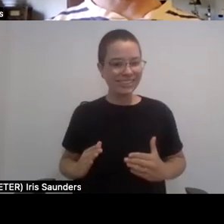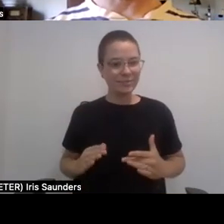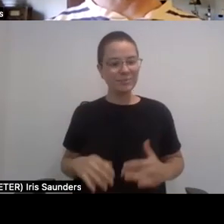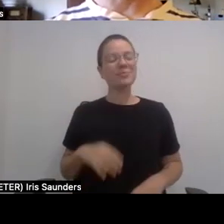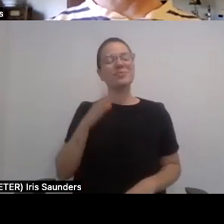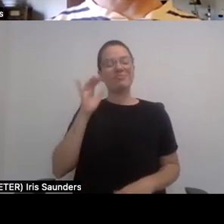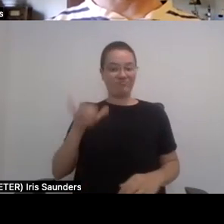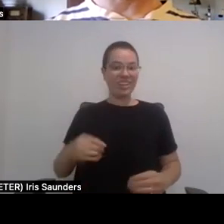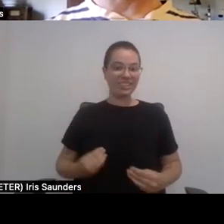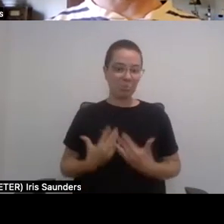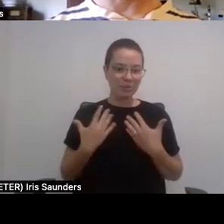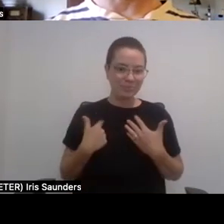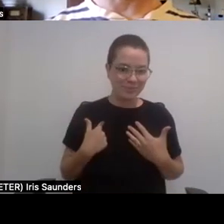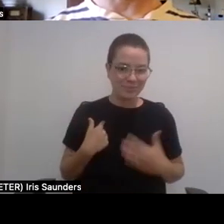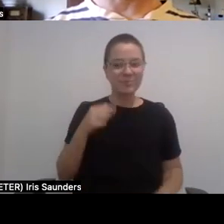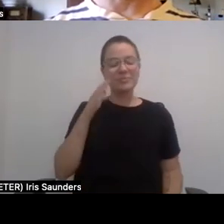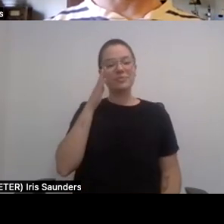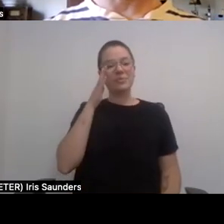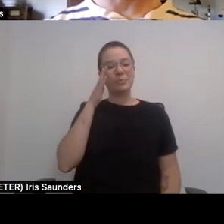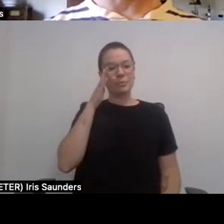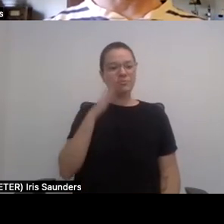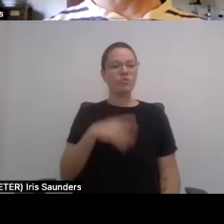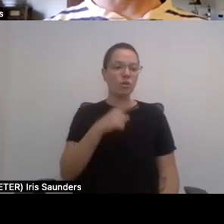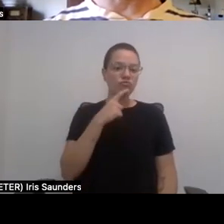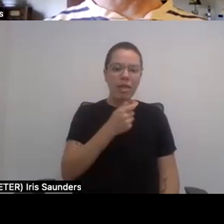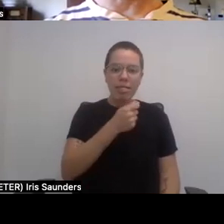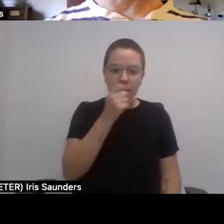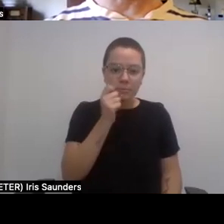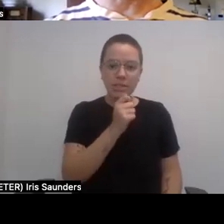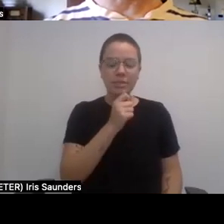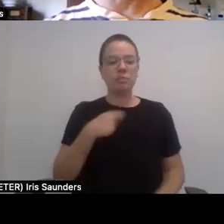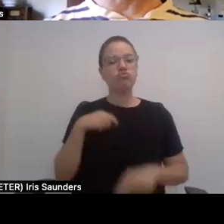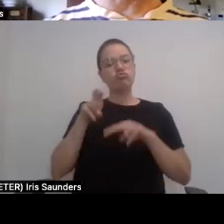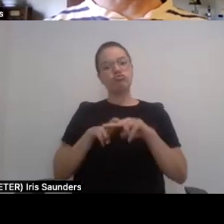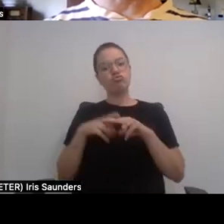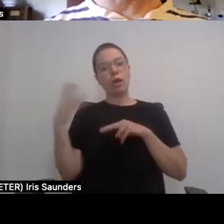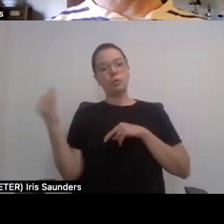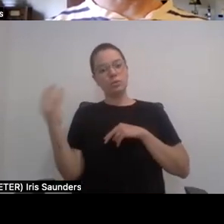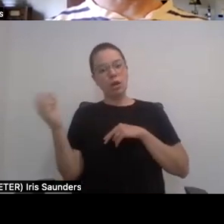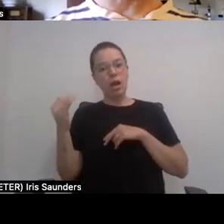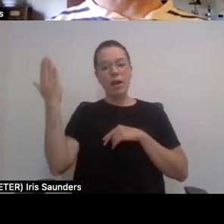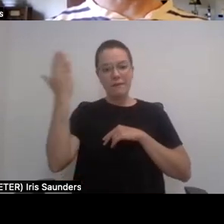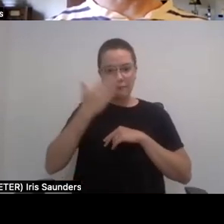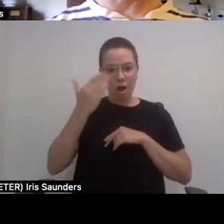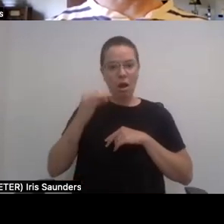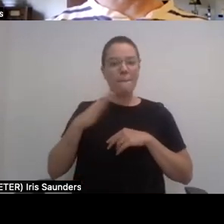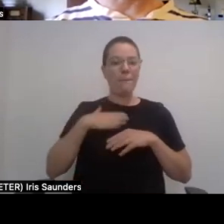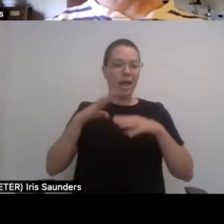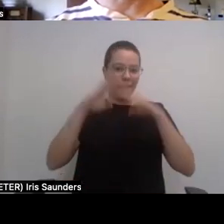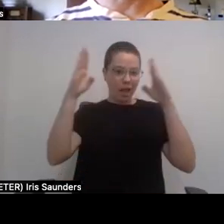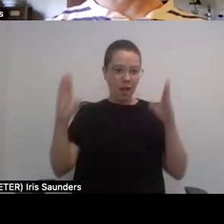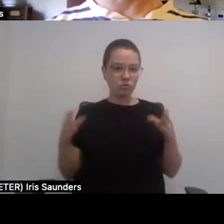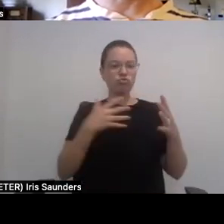And we were wearing lipstick, and I'm outside in front of my house. It's a great